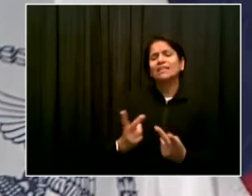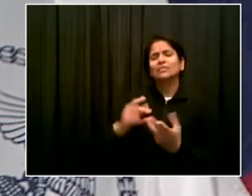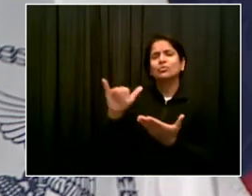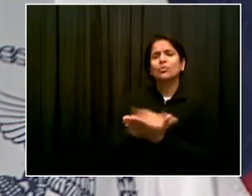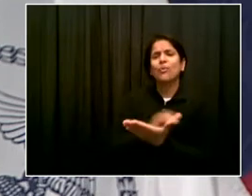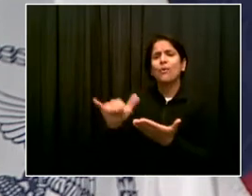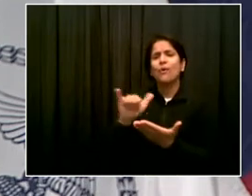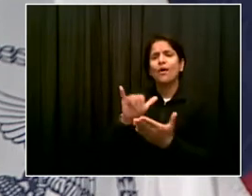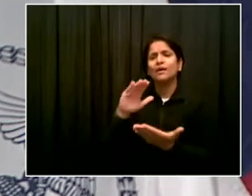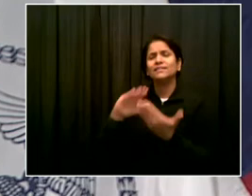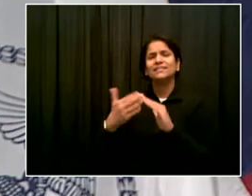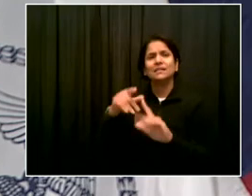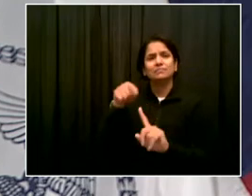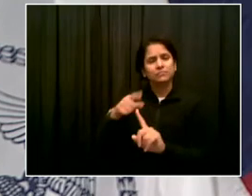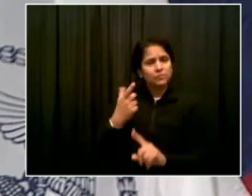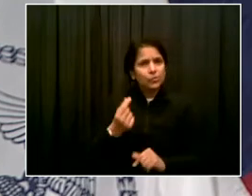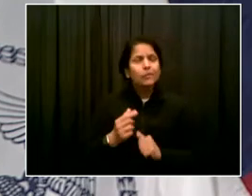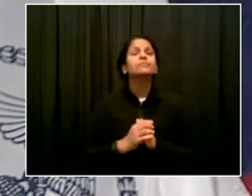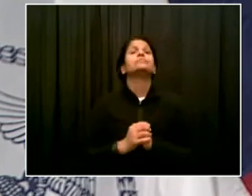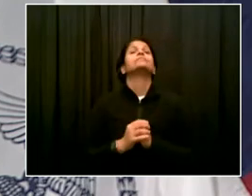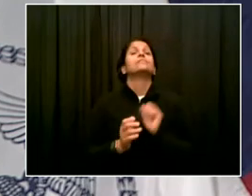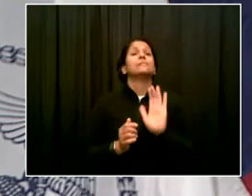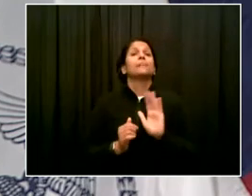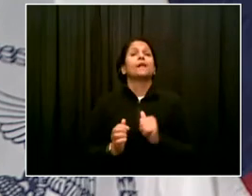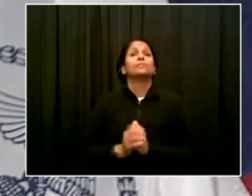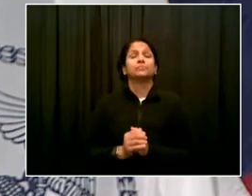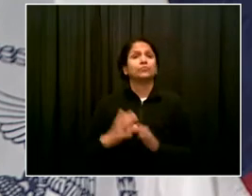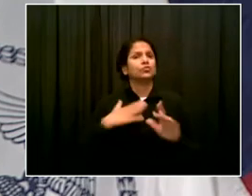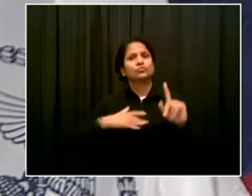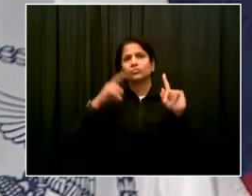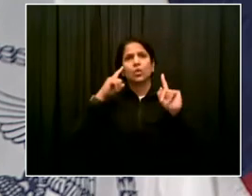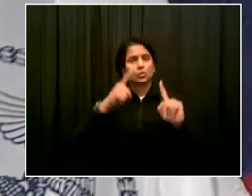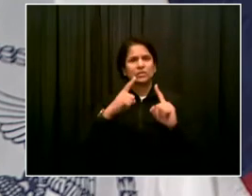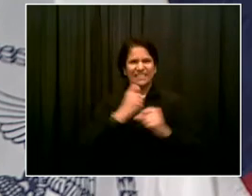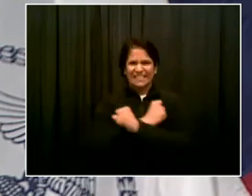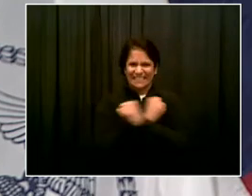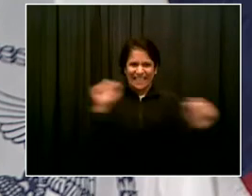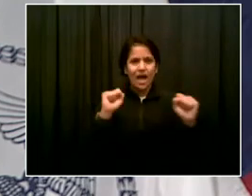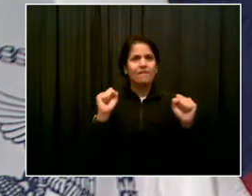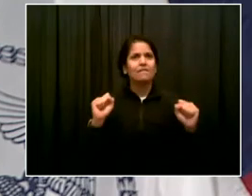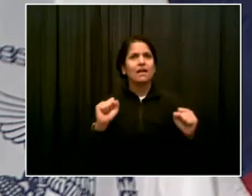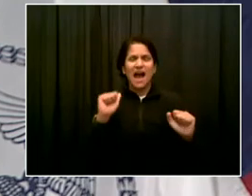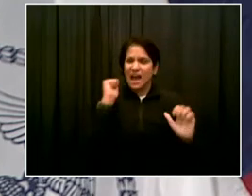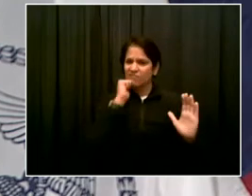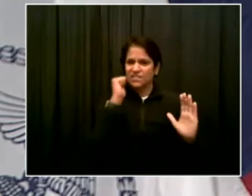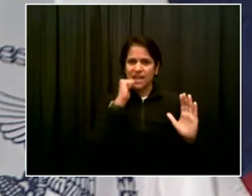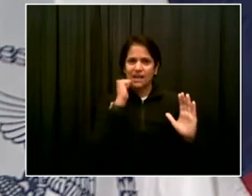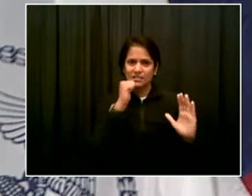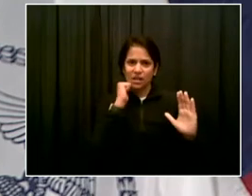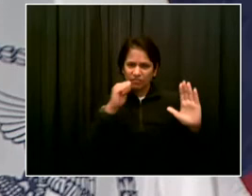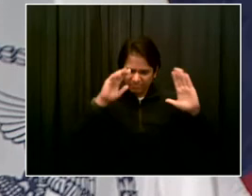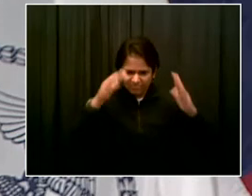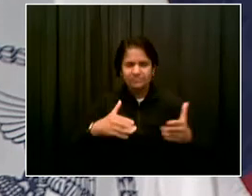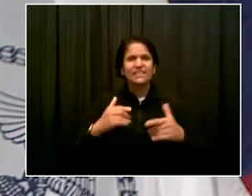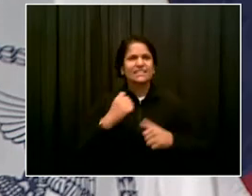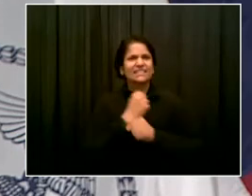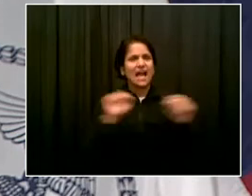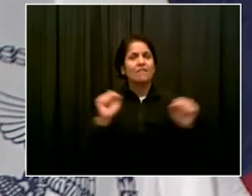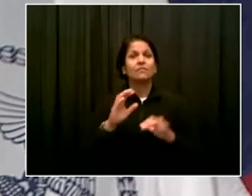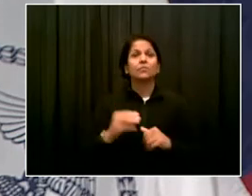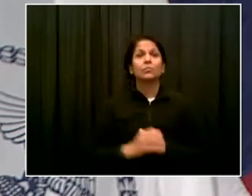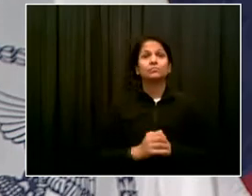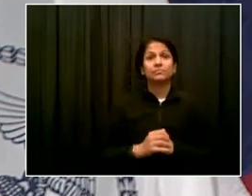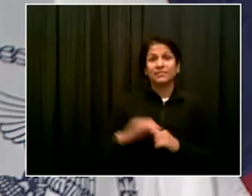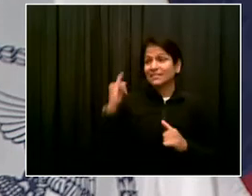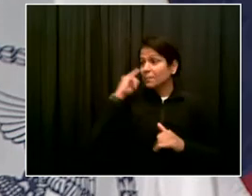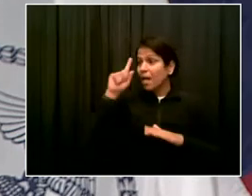sad. I'm really sad whenever there's an incident. Uh, we always have to do everything we can to stop that from happening and we have to make sure that anyone